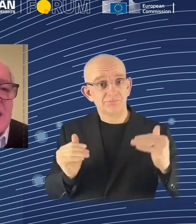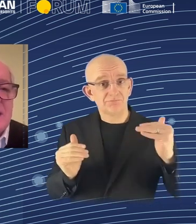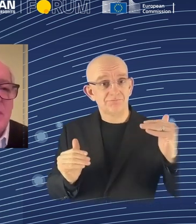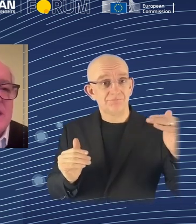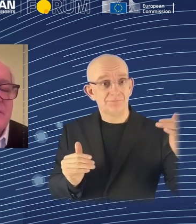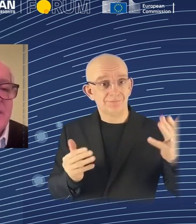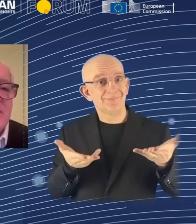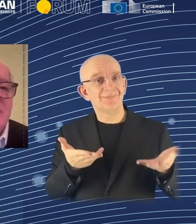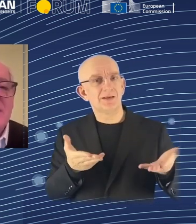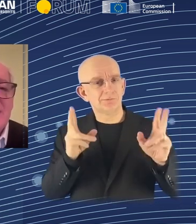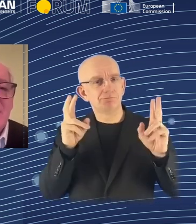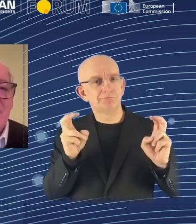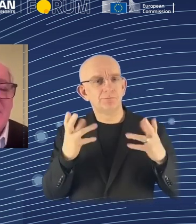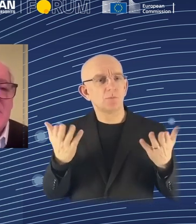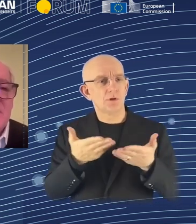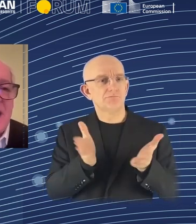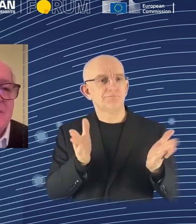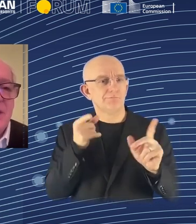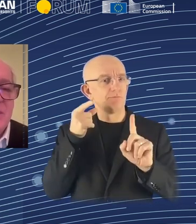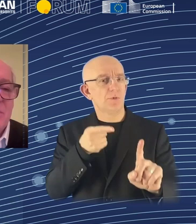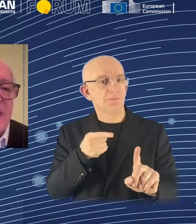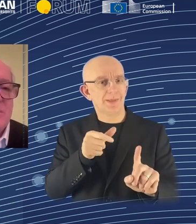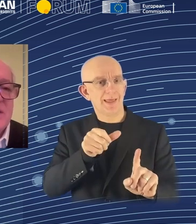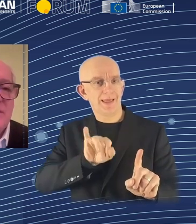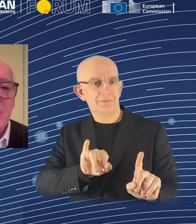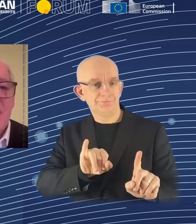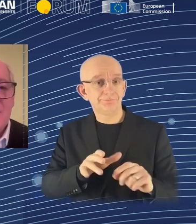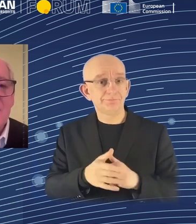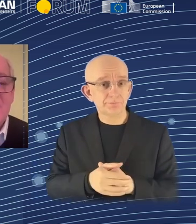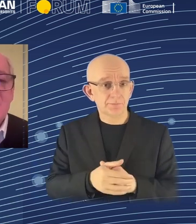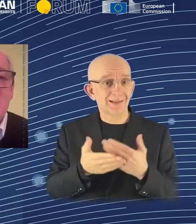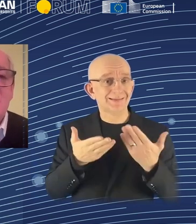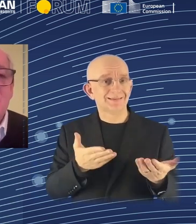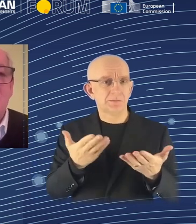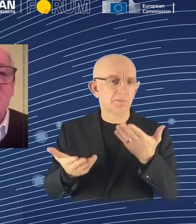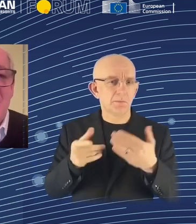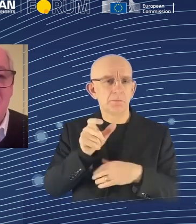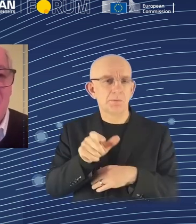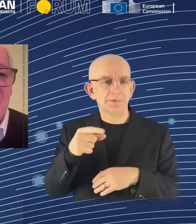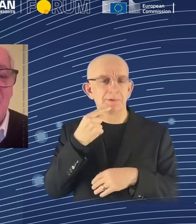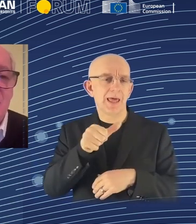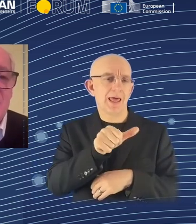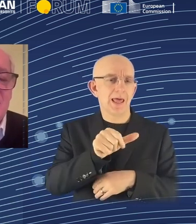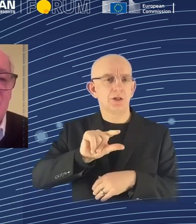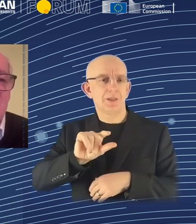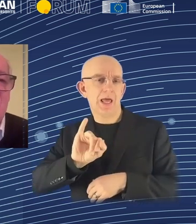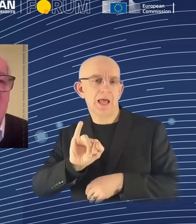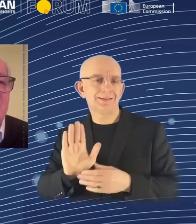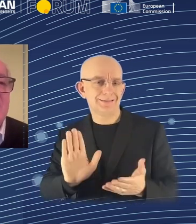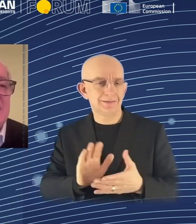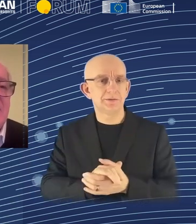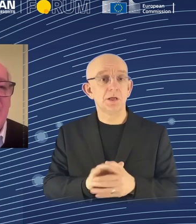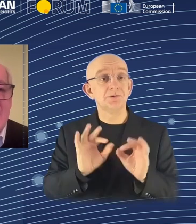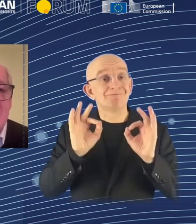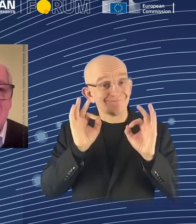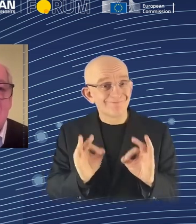And by definition, that's going to have a huge impact, because if you have systems that can do anything that humans can do, then